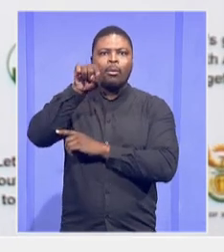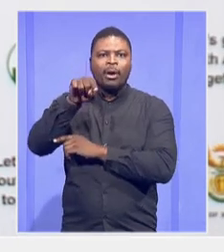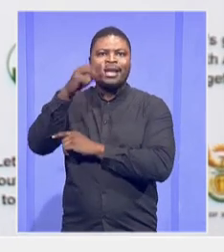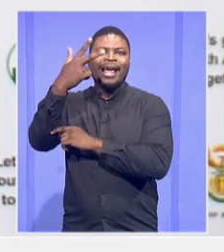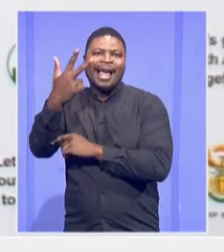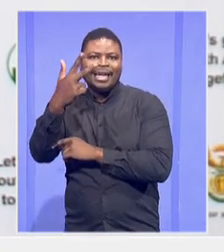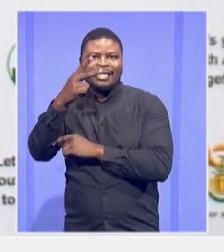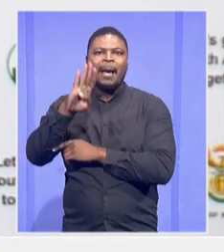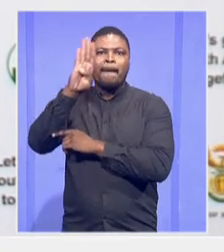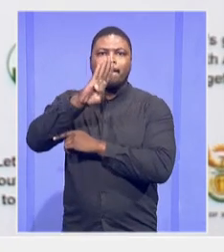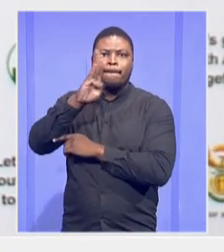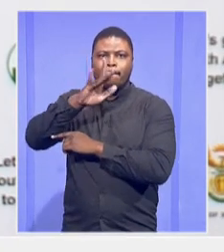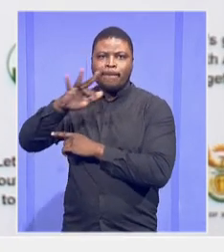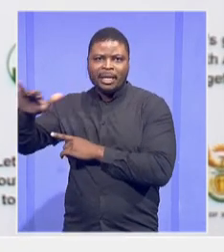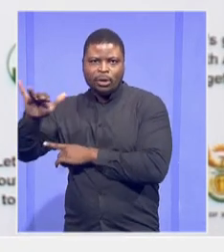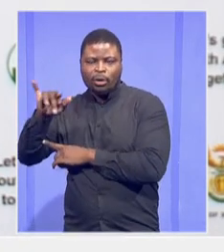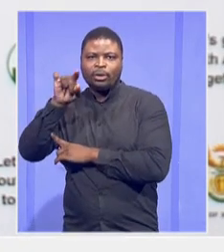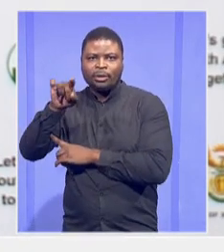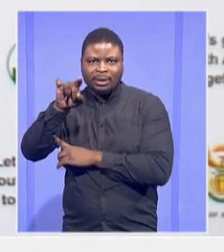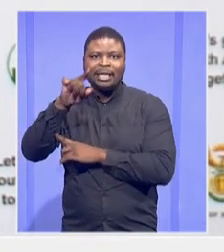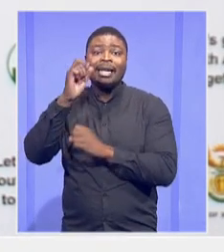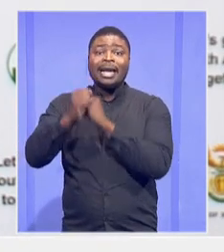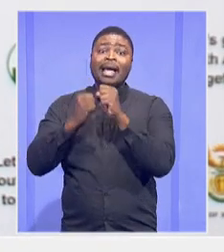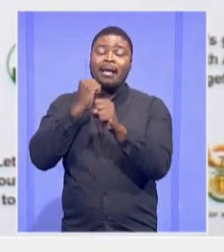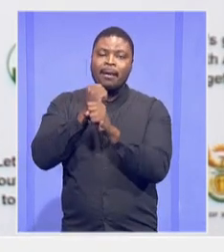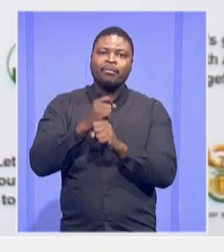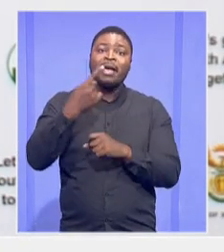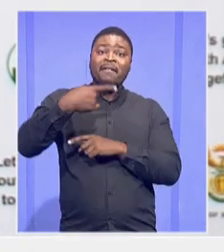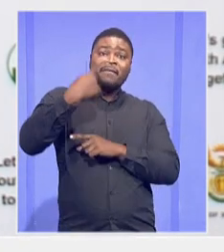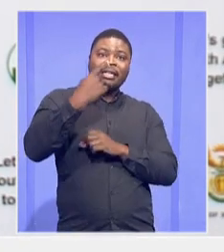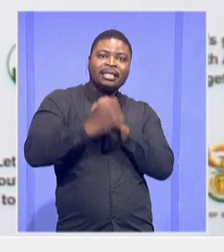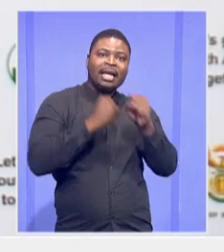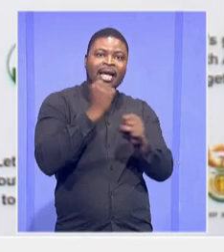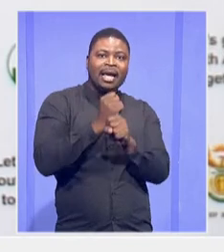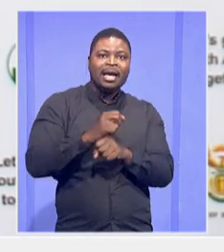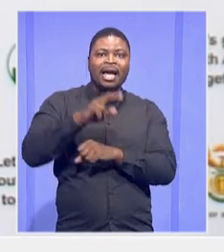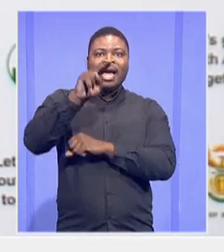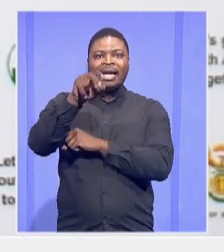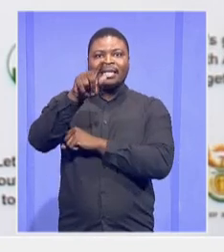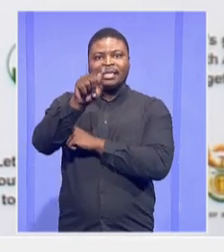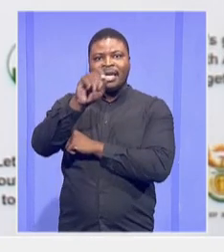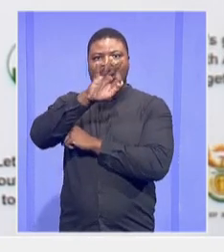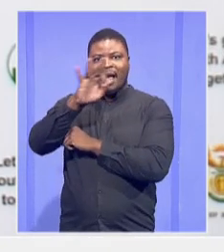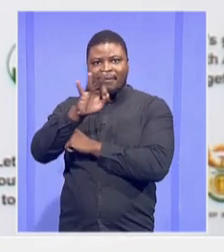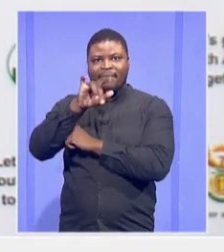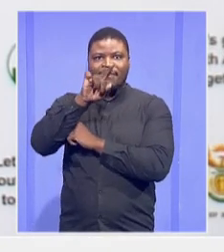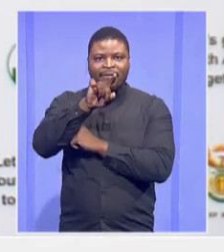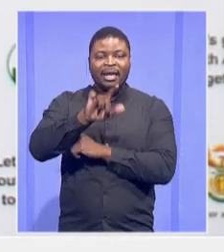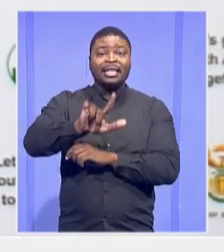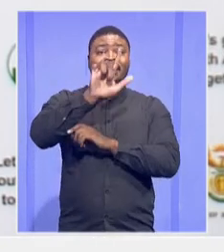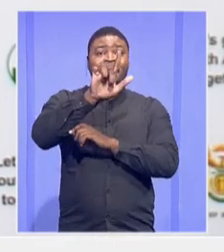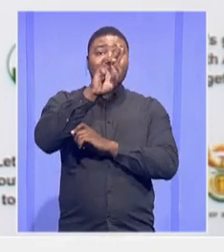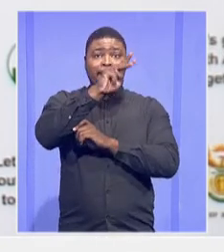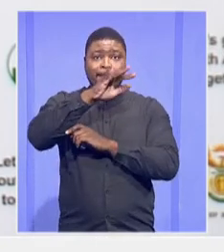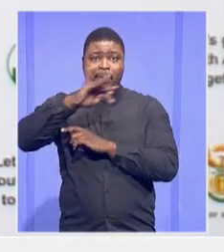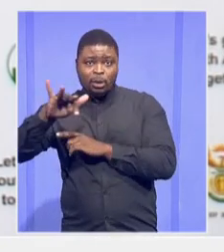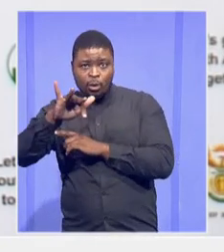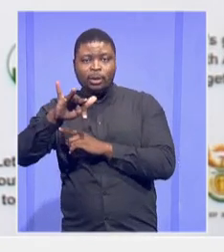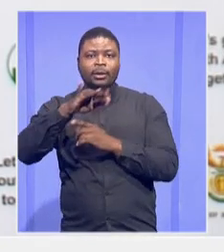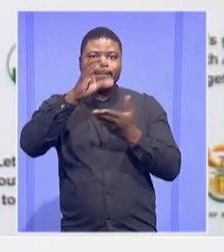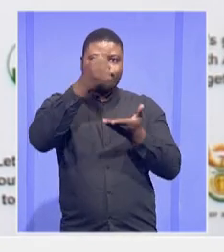indicated here. The first year of the MTEF was 700 million. The second year